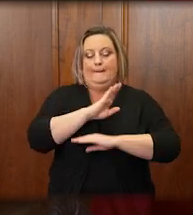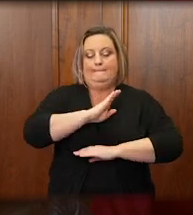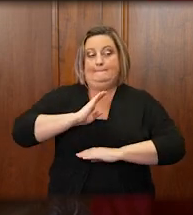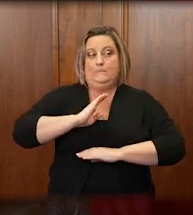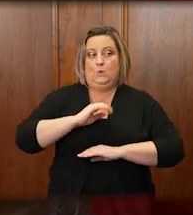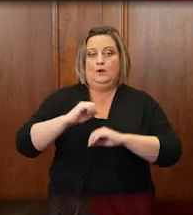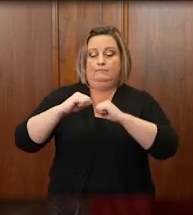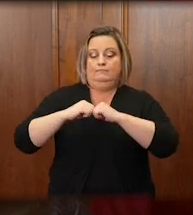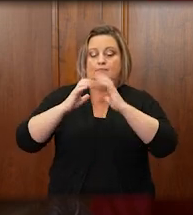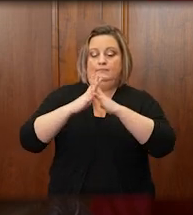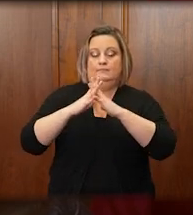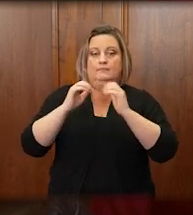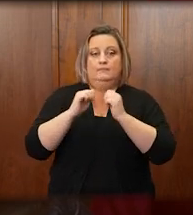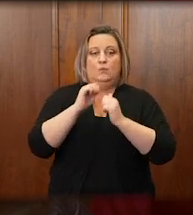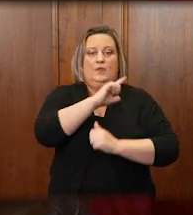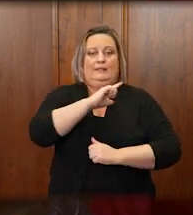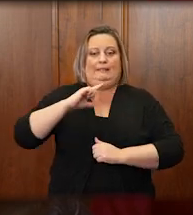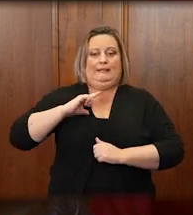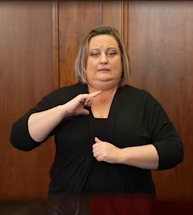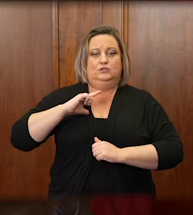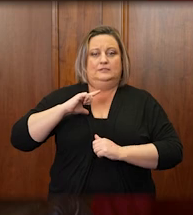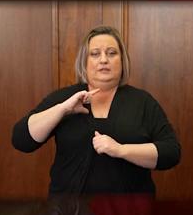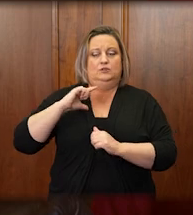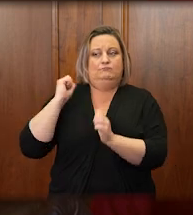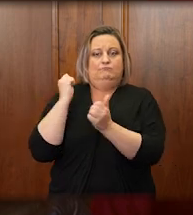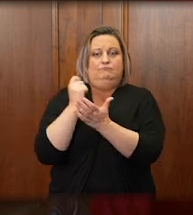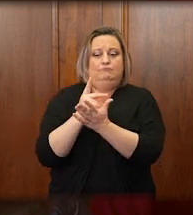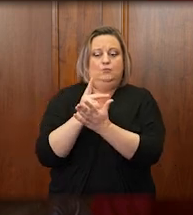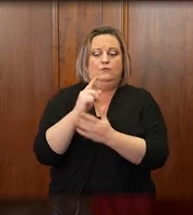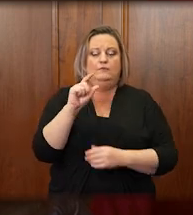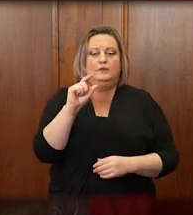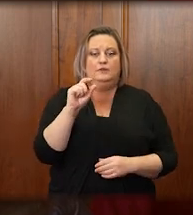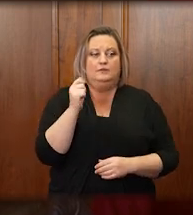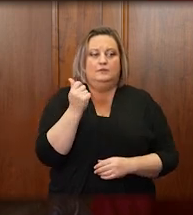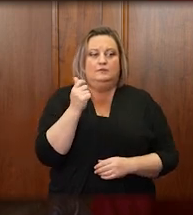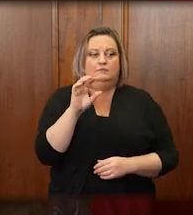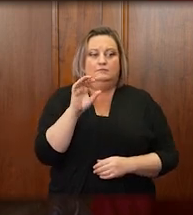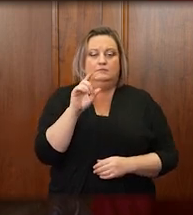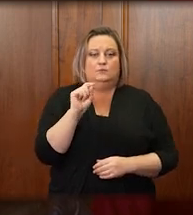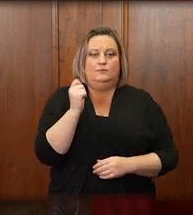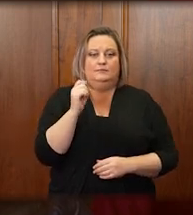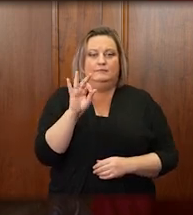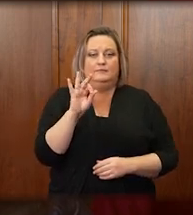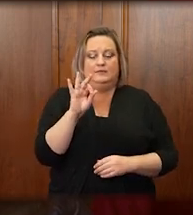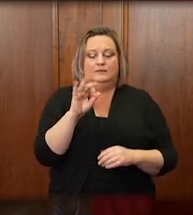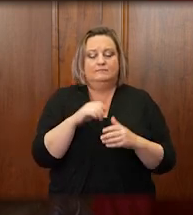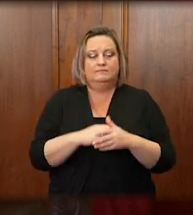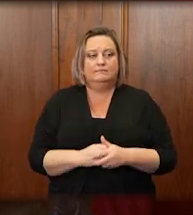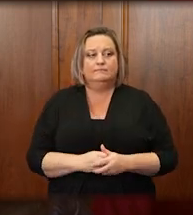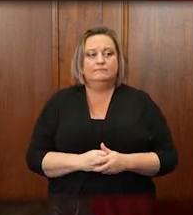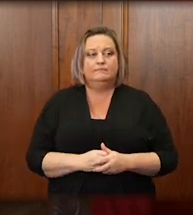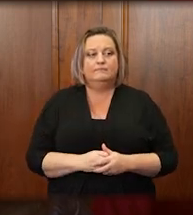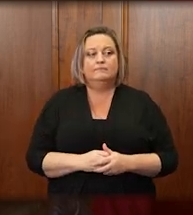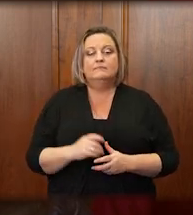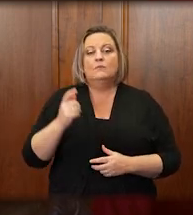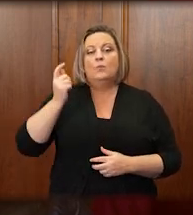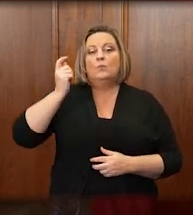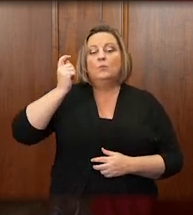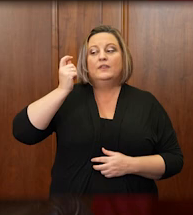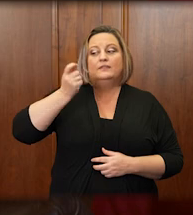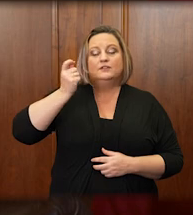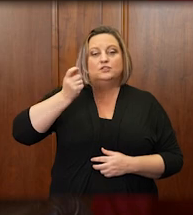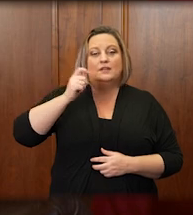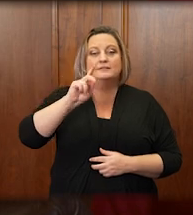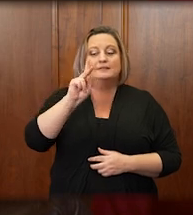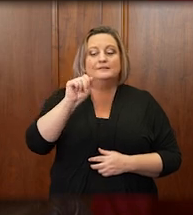established by legislation in the 2019 session. The Court, under the able leadership of Justice Kate Fox